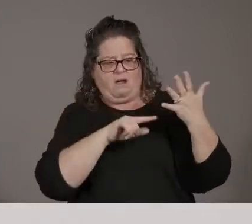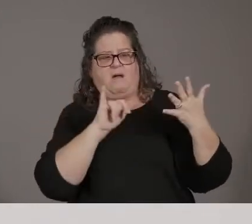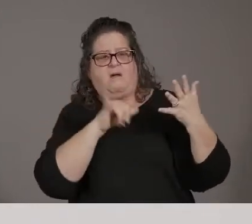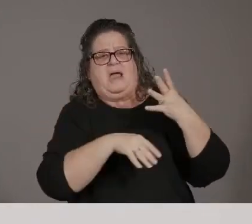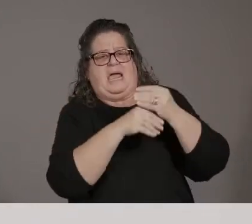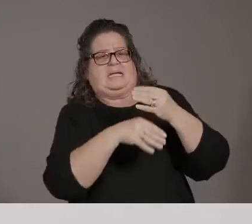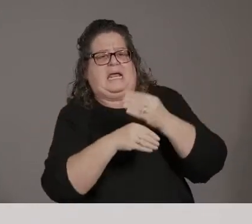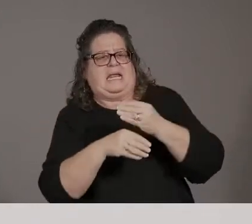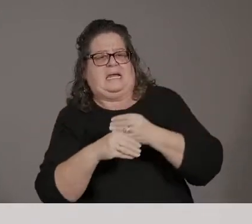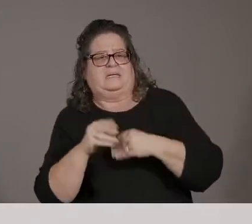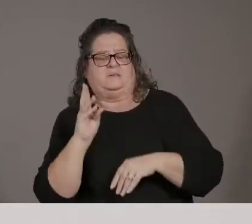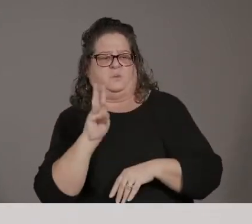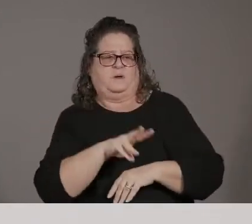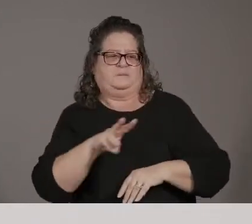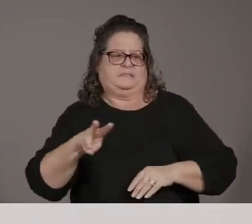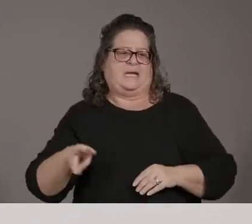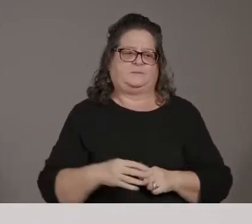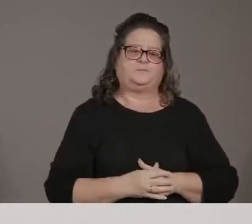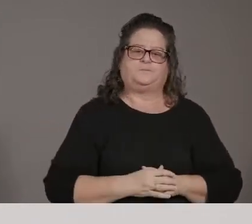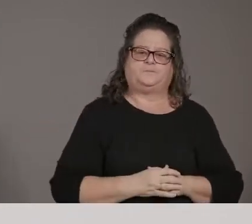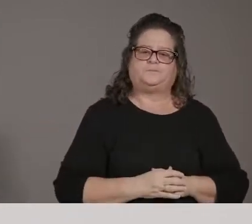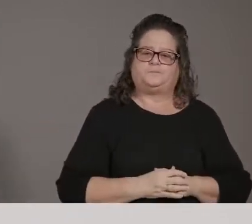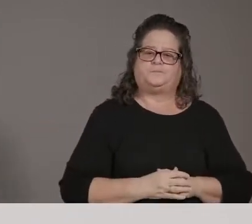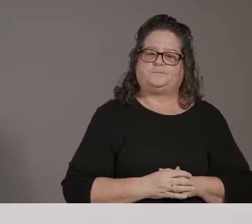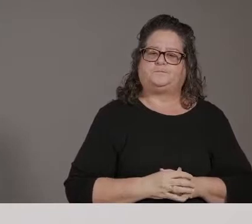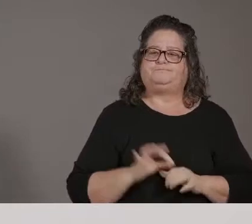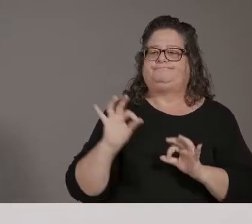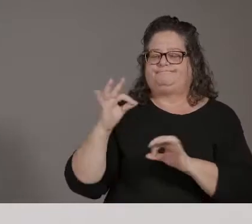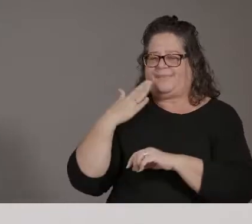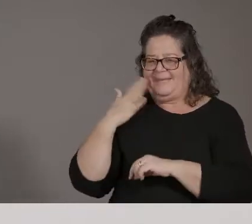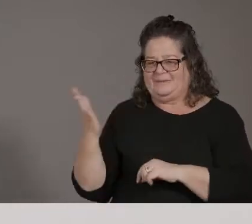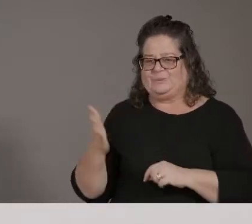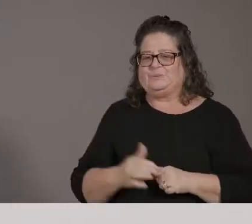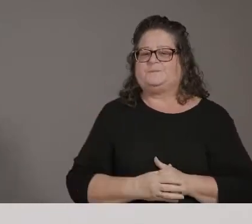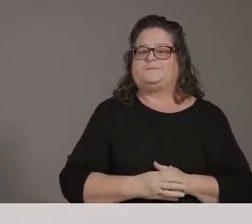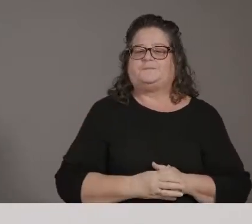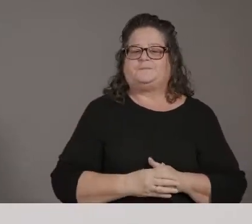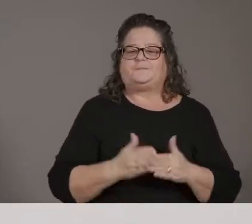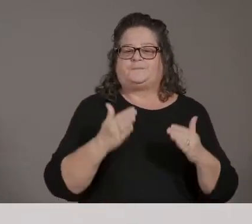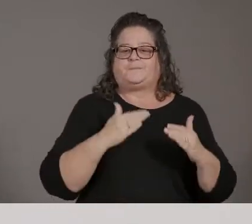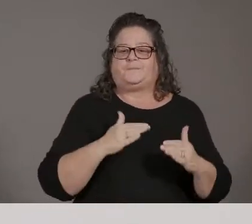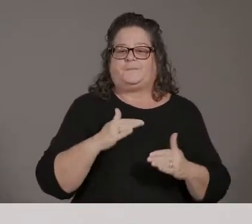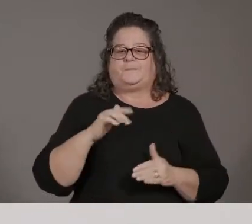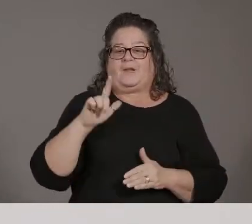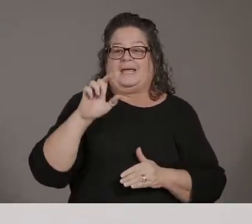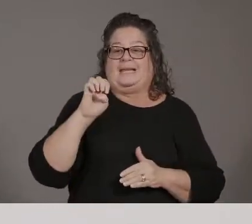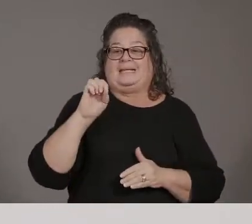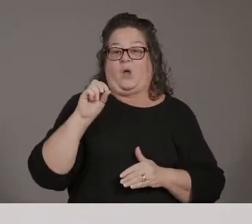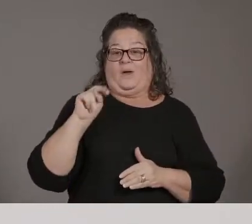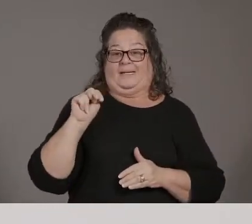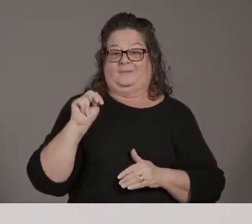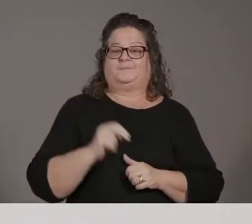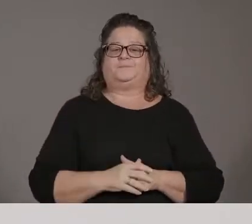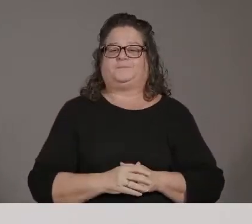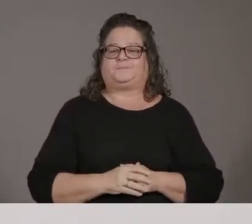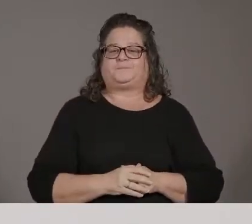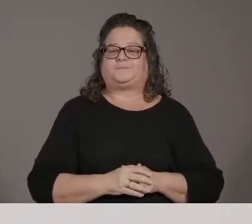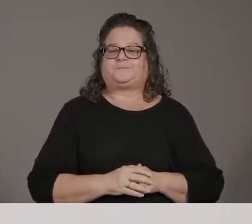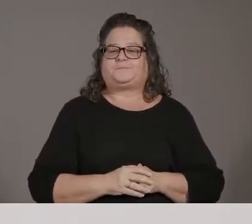Okay. Thank you. Welcome. Okay. Next up is Leon. Hang on one second. Oh, he's all set. Hi, Leon.